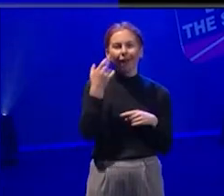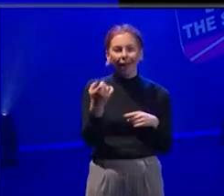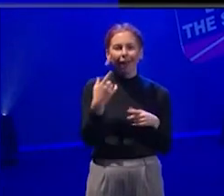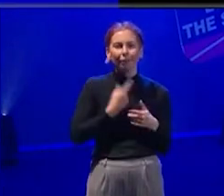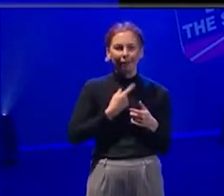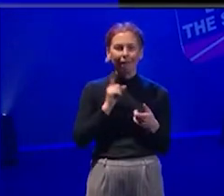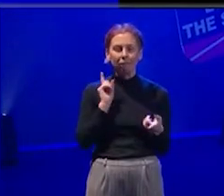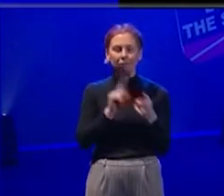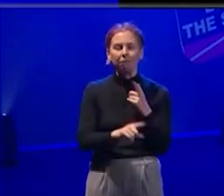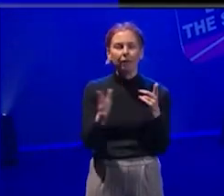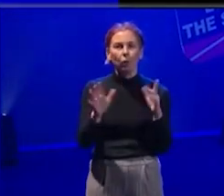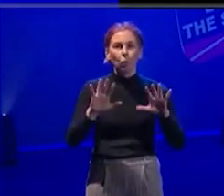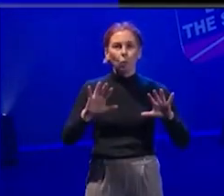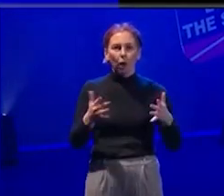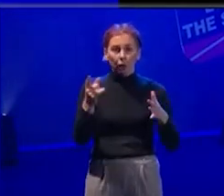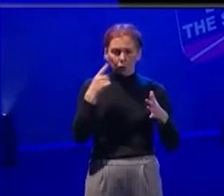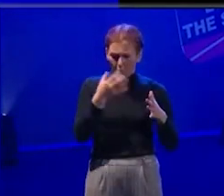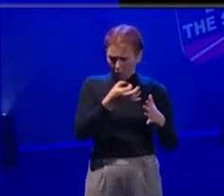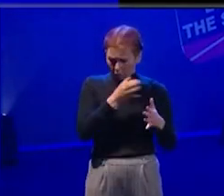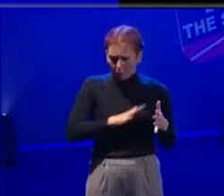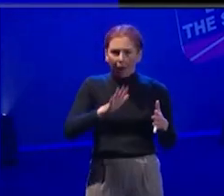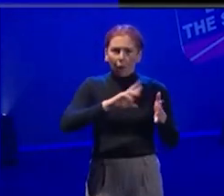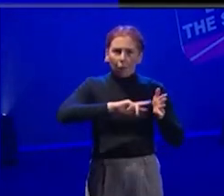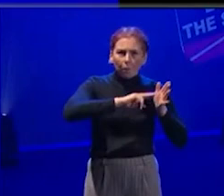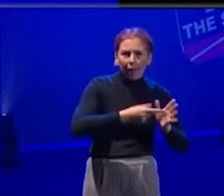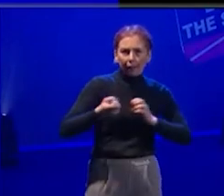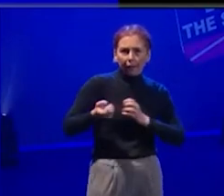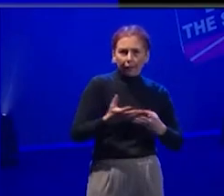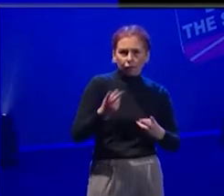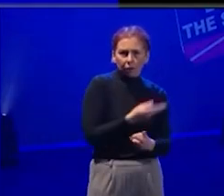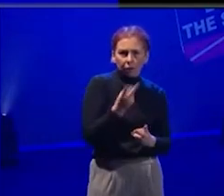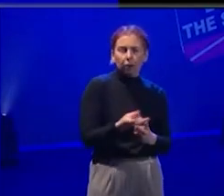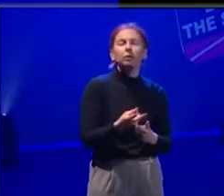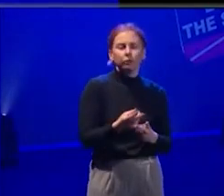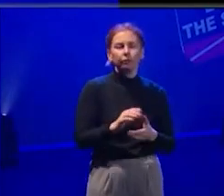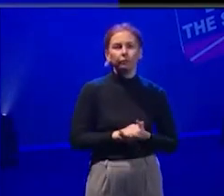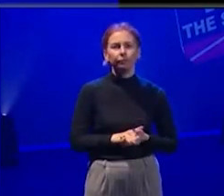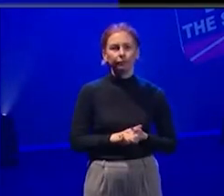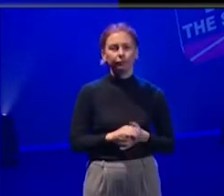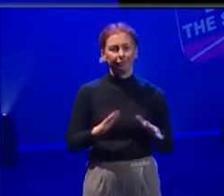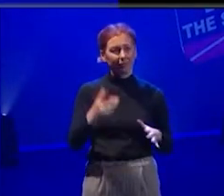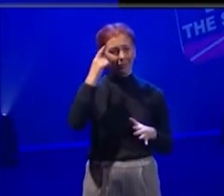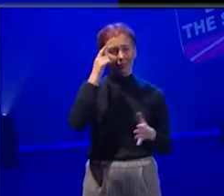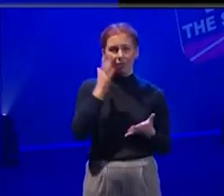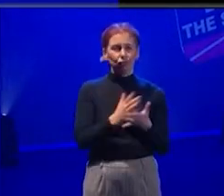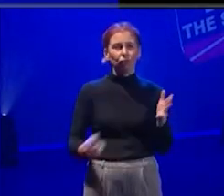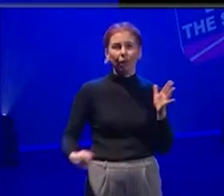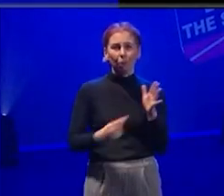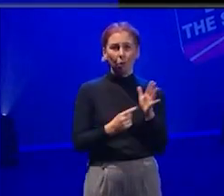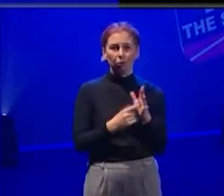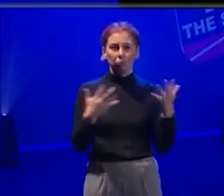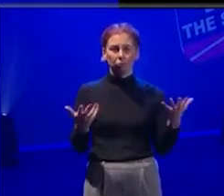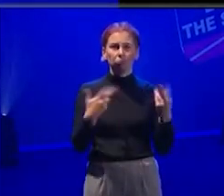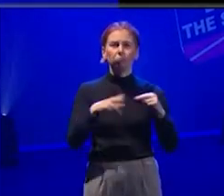in terms of planning, did you say planning and delivery? Yeah. So I think it's really important that when we're looking at